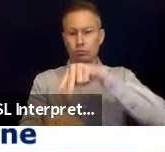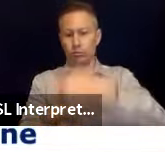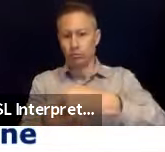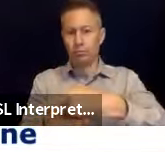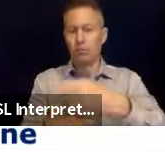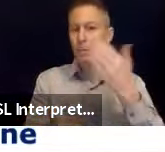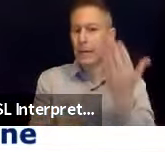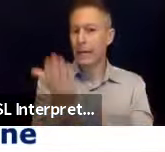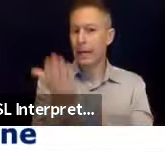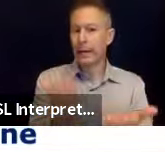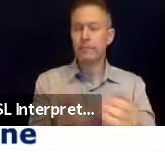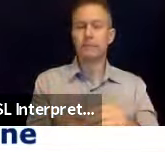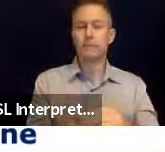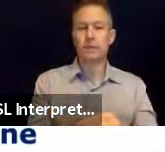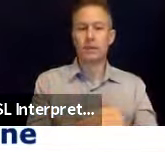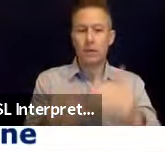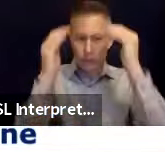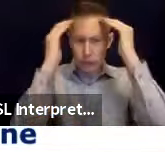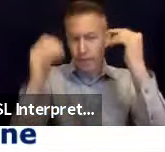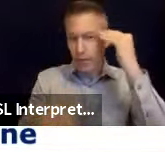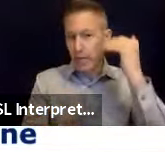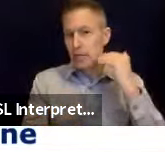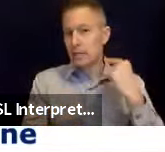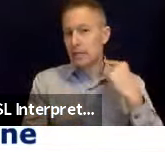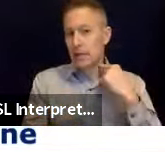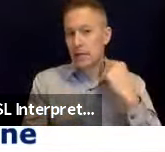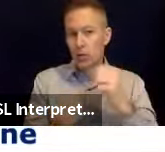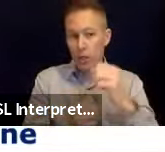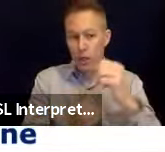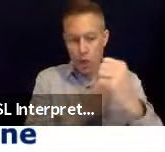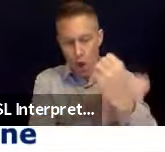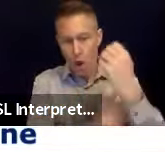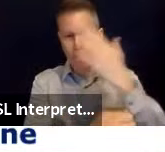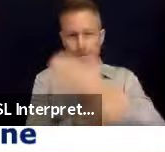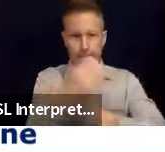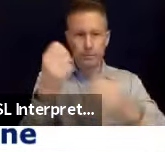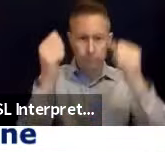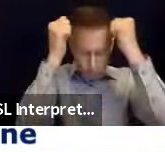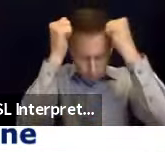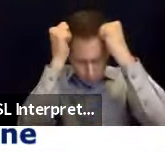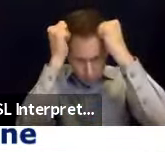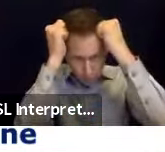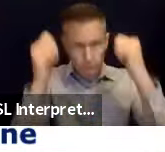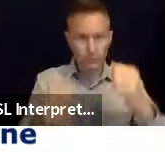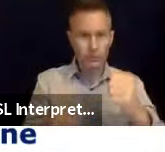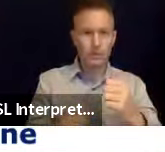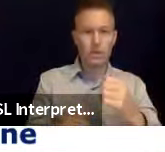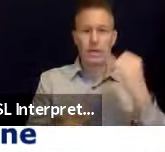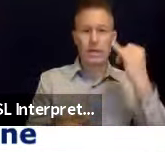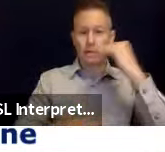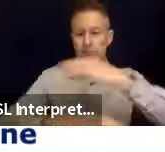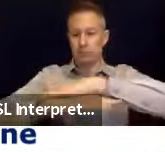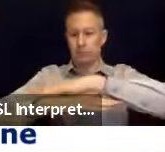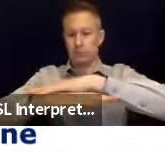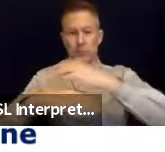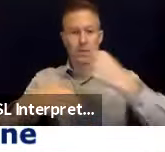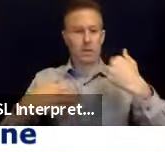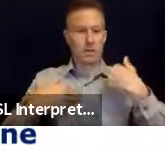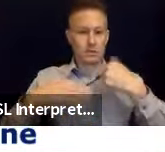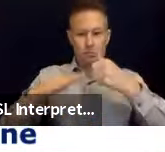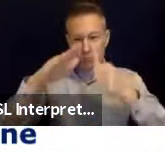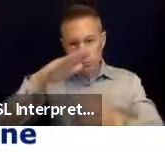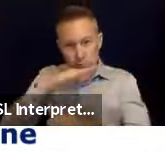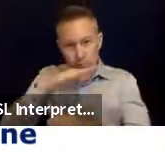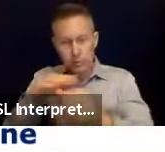Cover your head and neck with your arms. If you can, take cover under something sturdy to